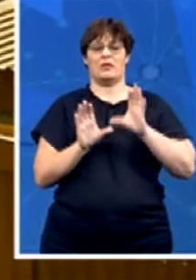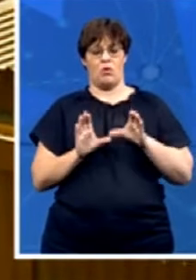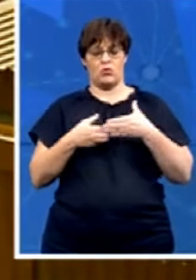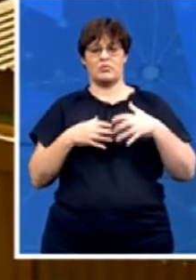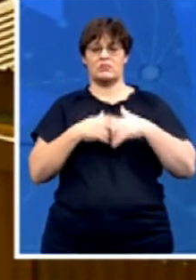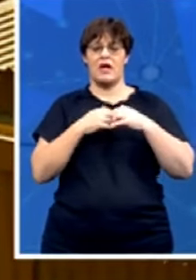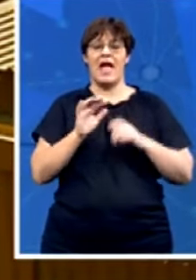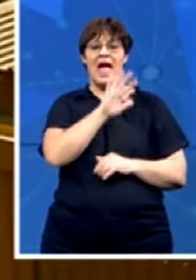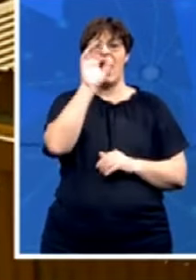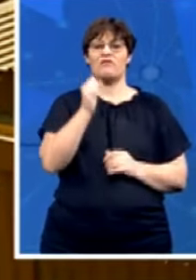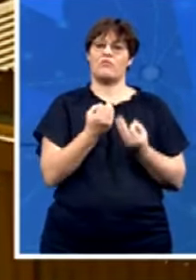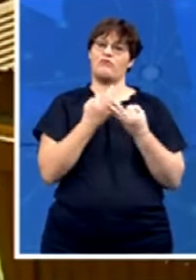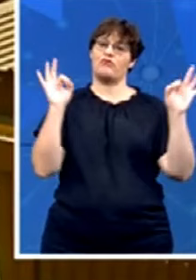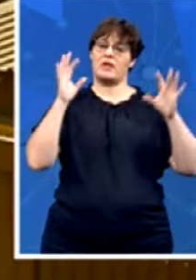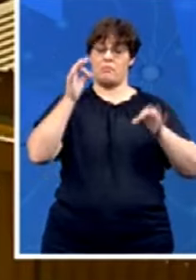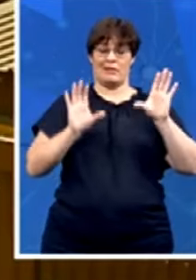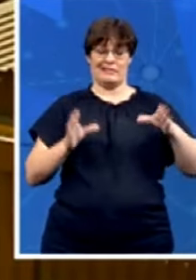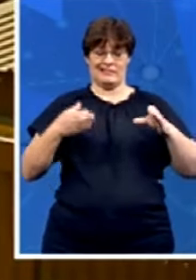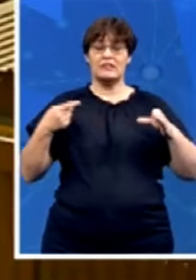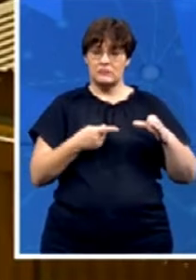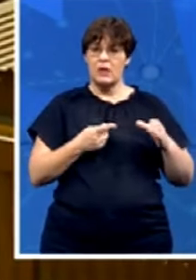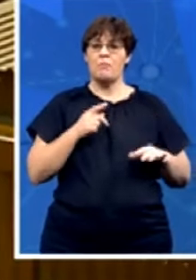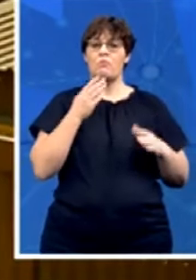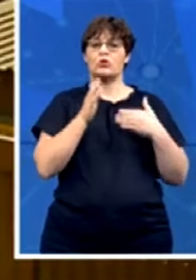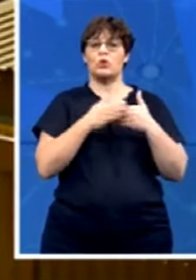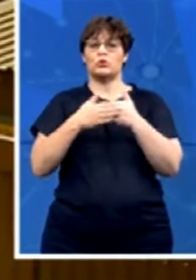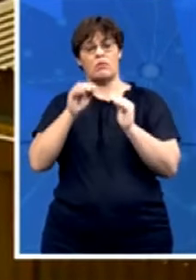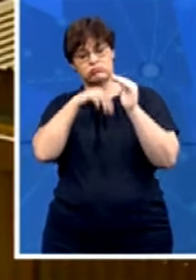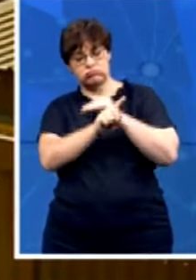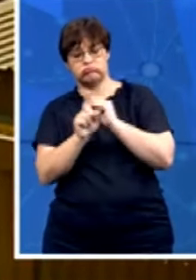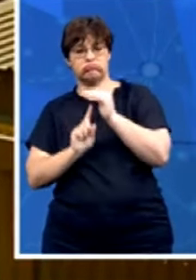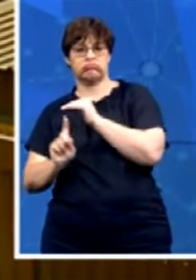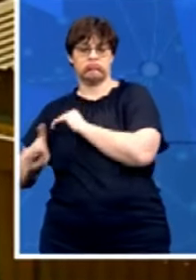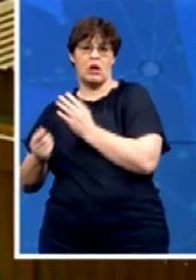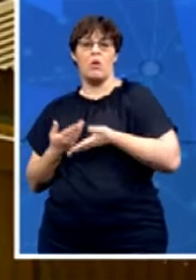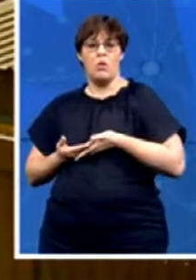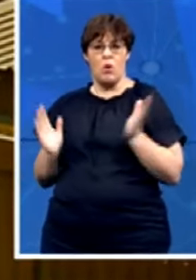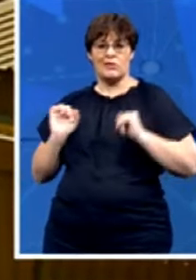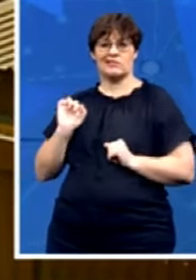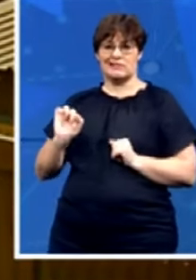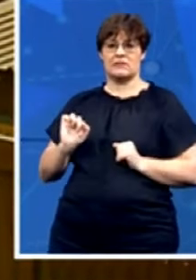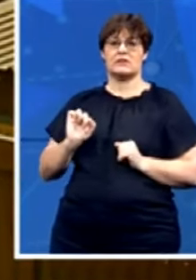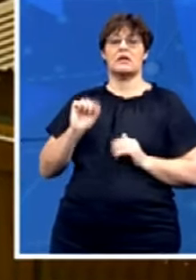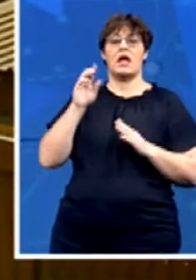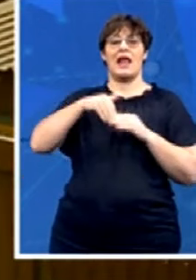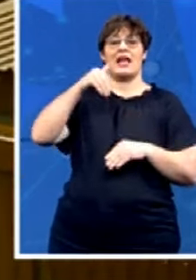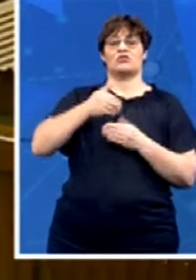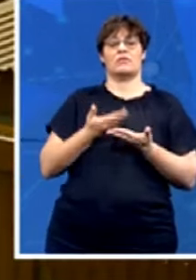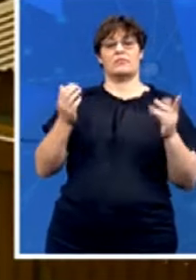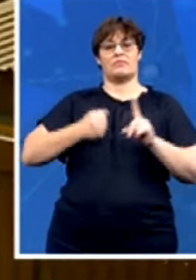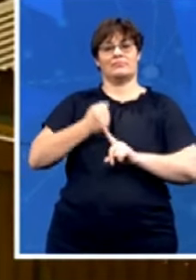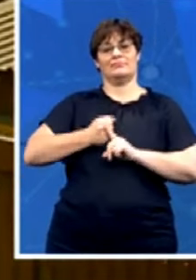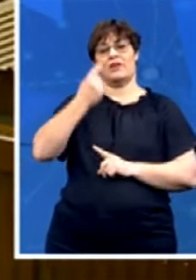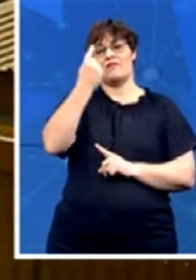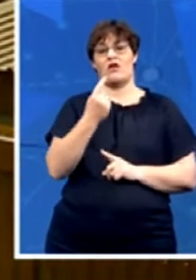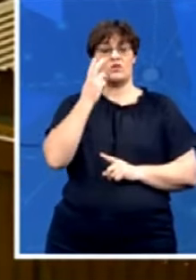conducting a door to door campaign and also launching its election manifesto for the November 1st elections now the headlining